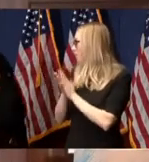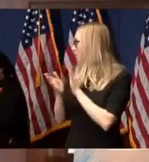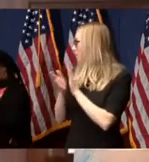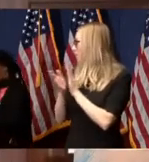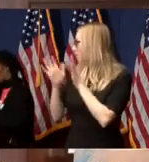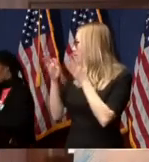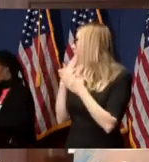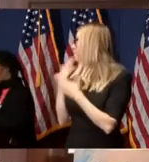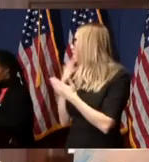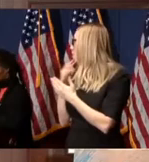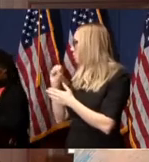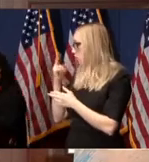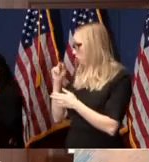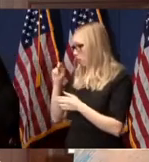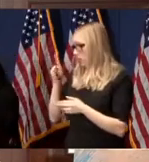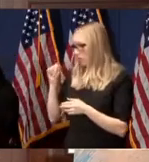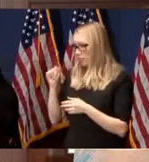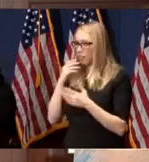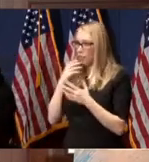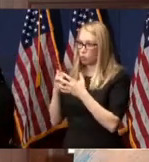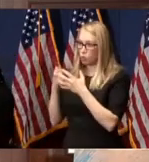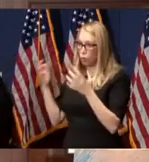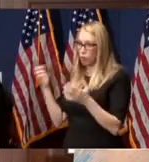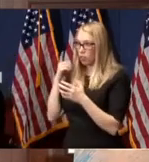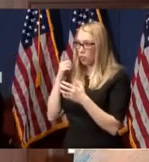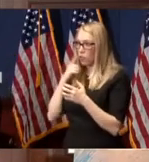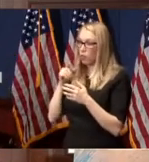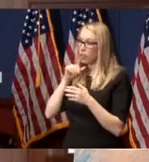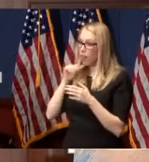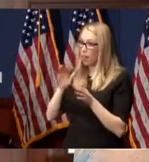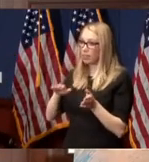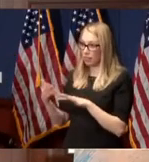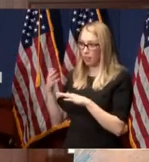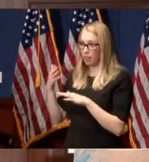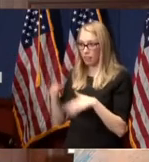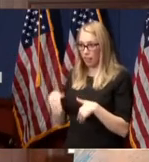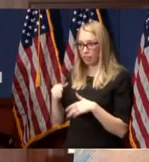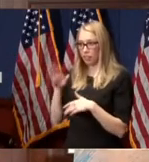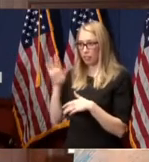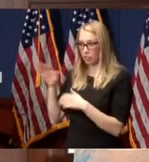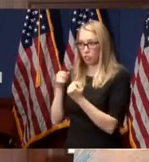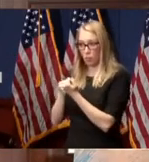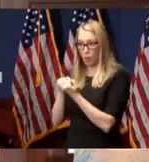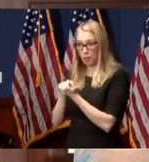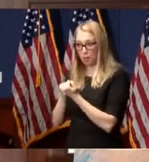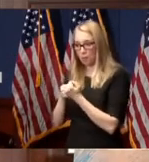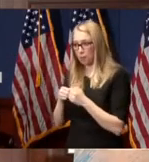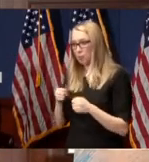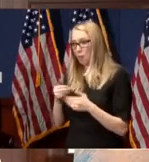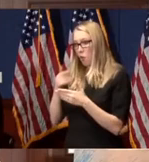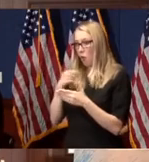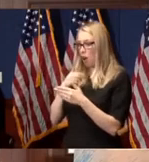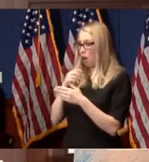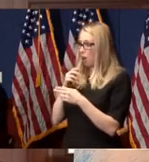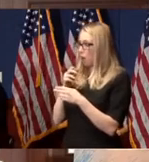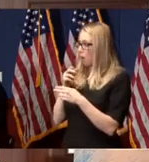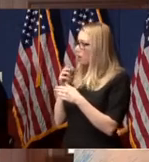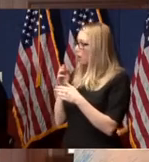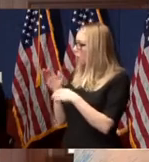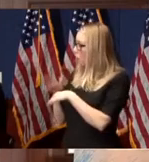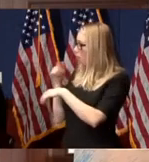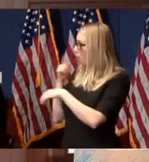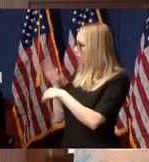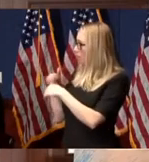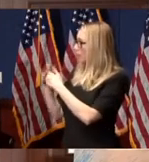All right. Thank you, Shonda. Thank you so much for Not Dead Yet's support. And, you know, before I call on our next